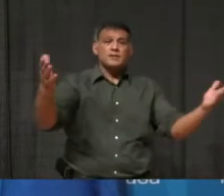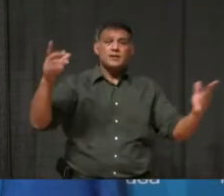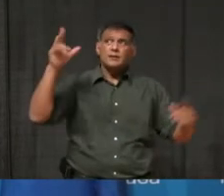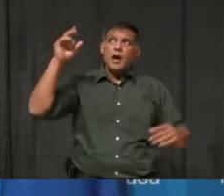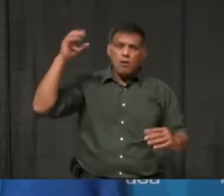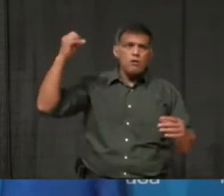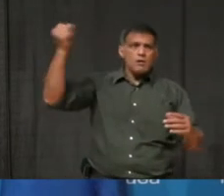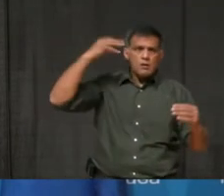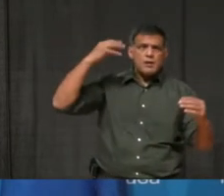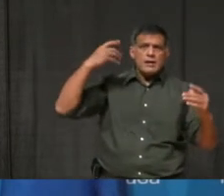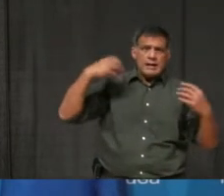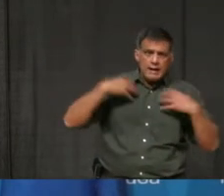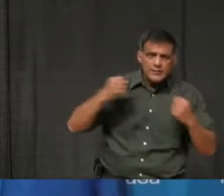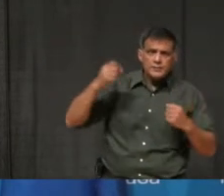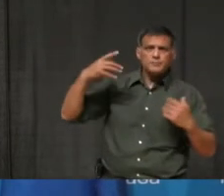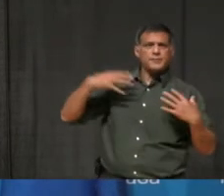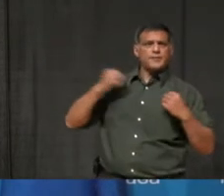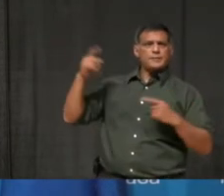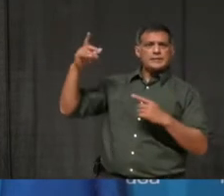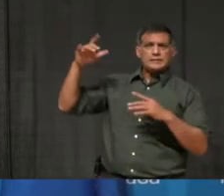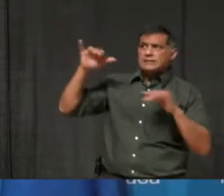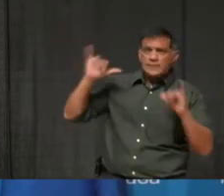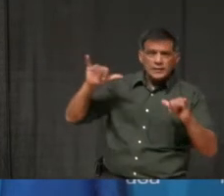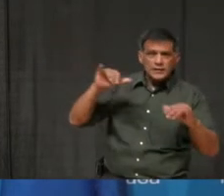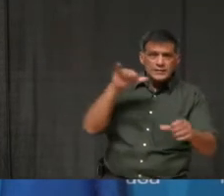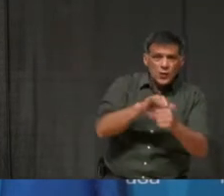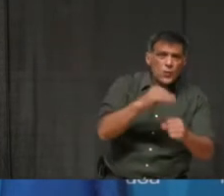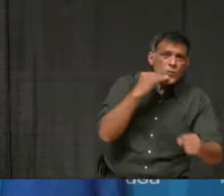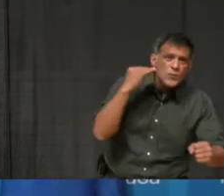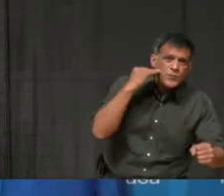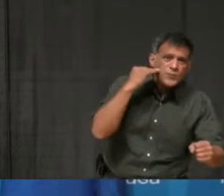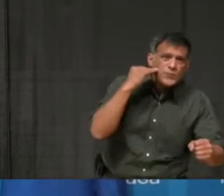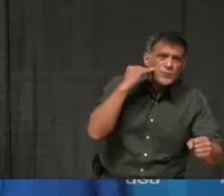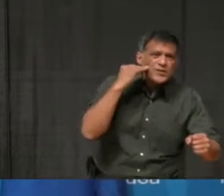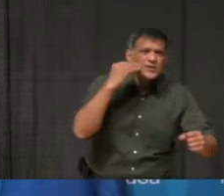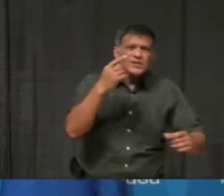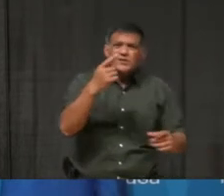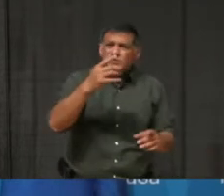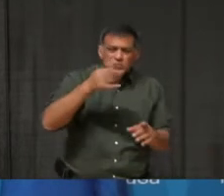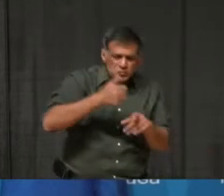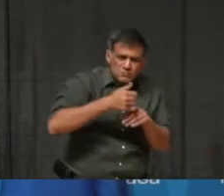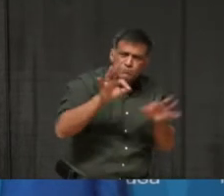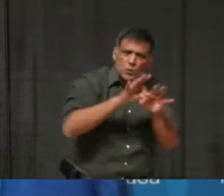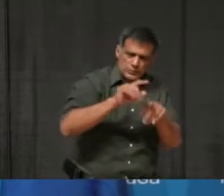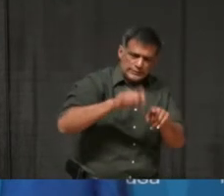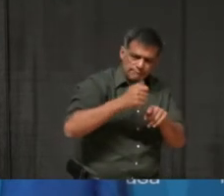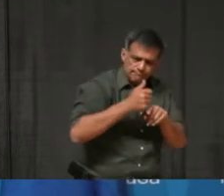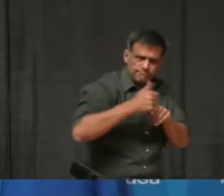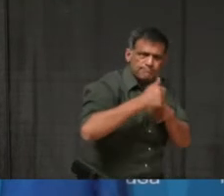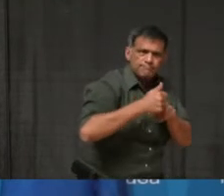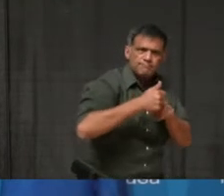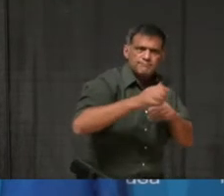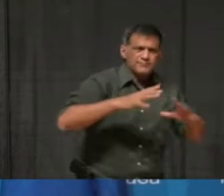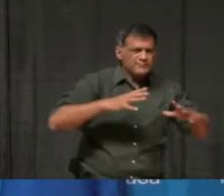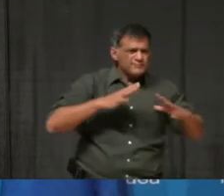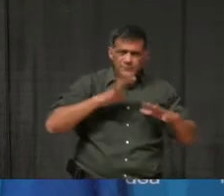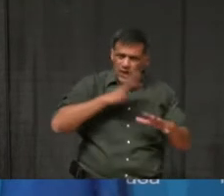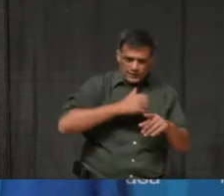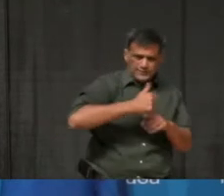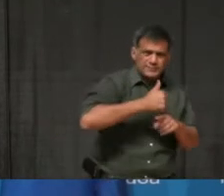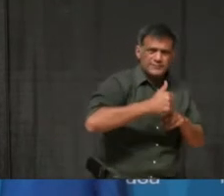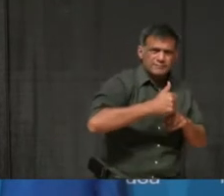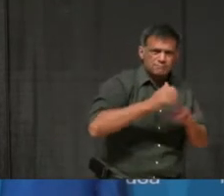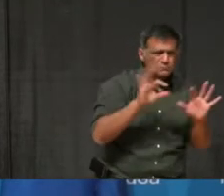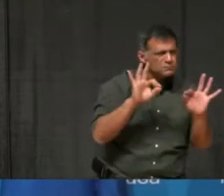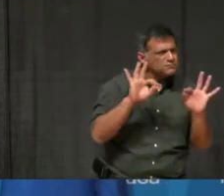They're staying at home, except when going out for the essentials. And we ask that they continue to limit their close